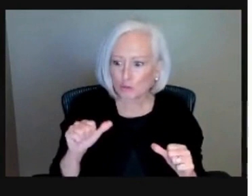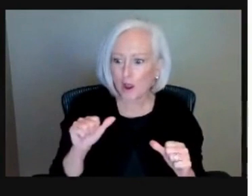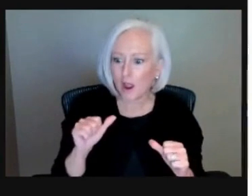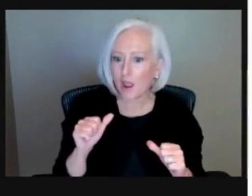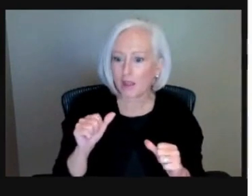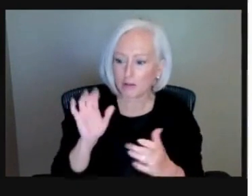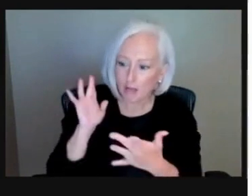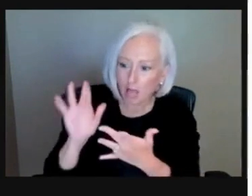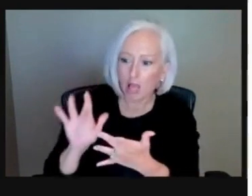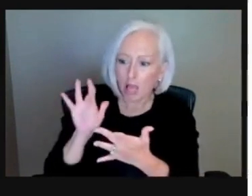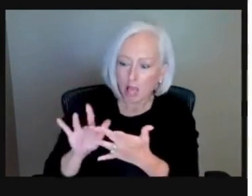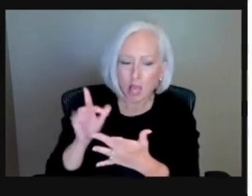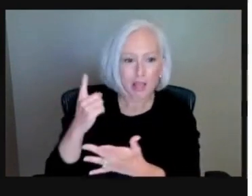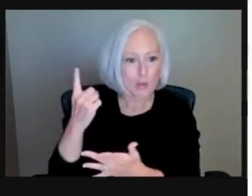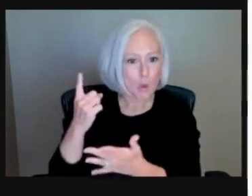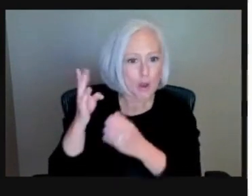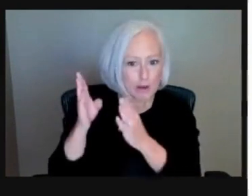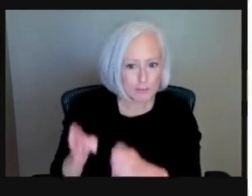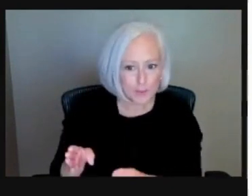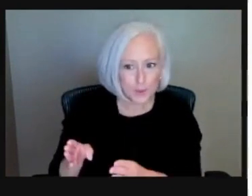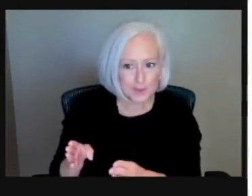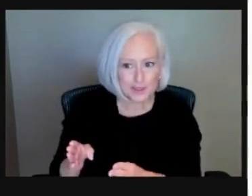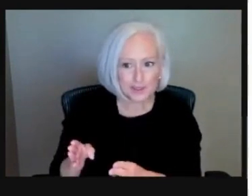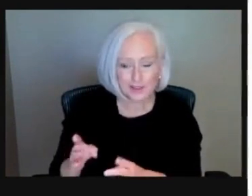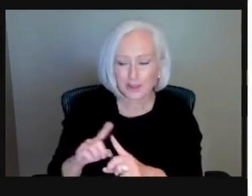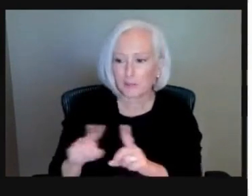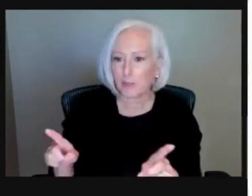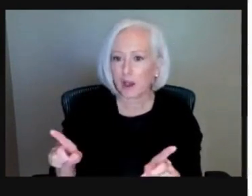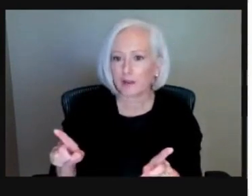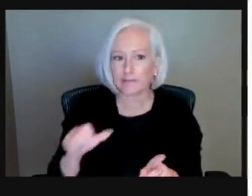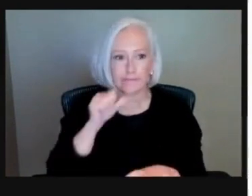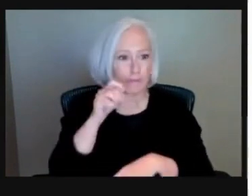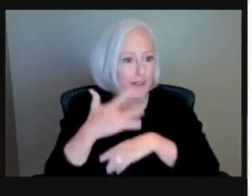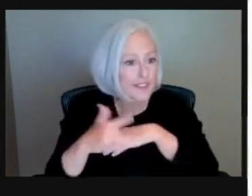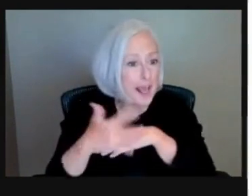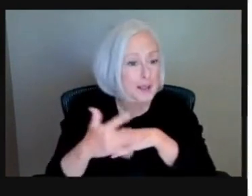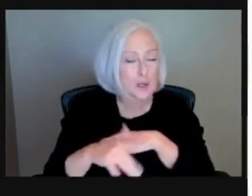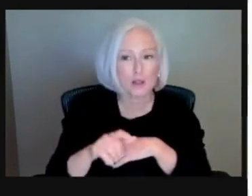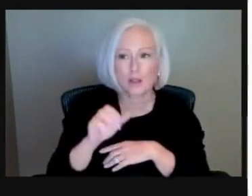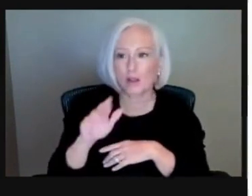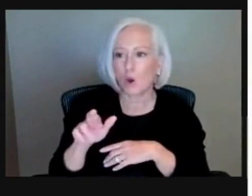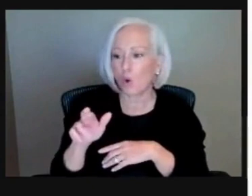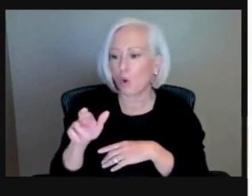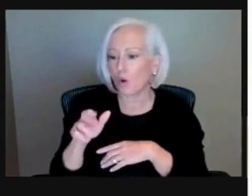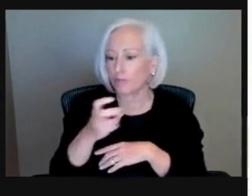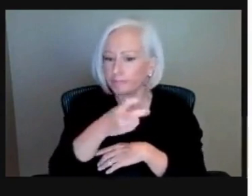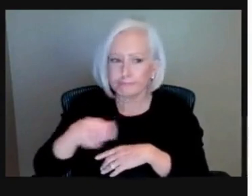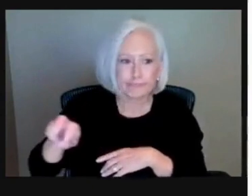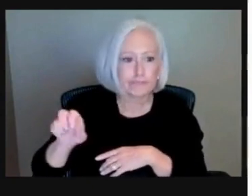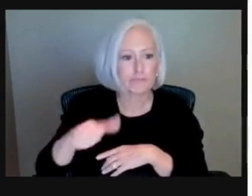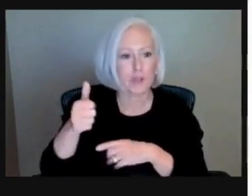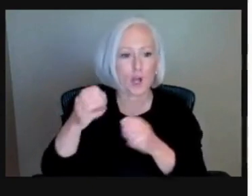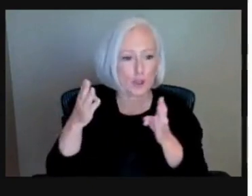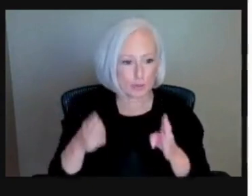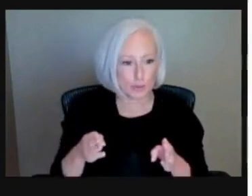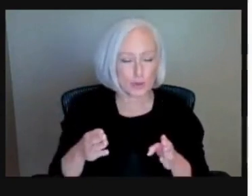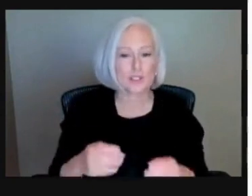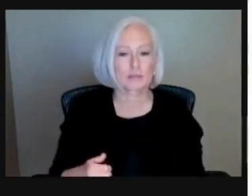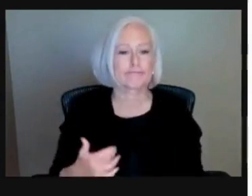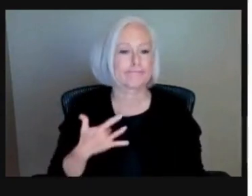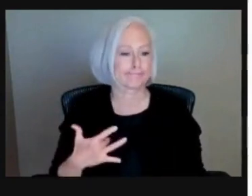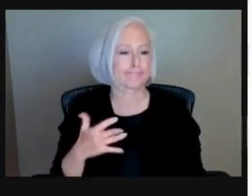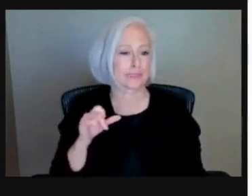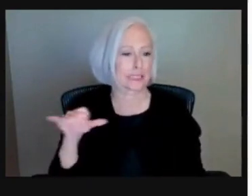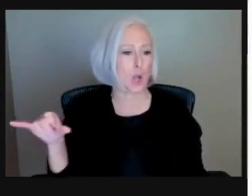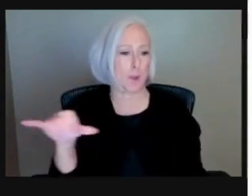contact. Or maybe they try and they're not available, or you just get someone else every single time. Super common situation,